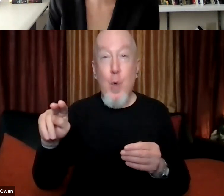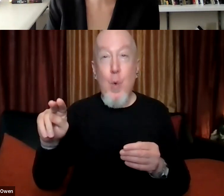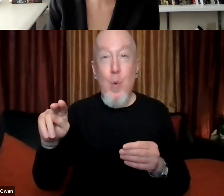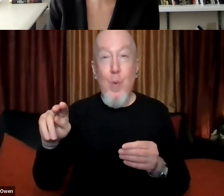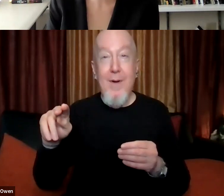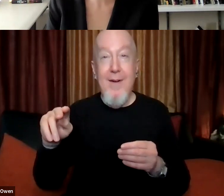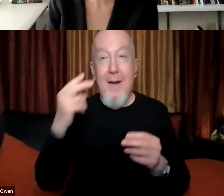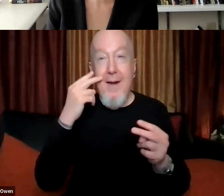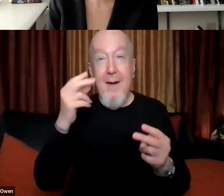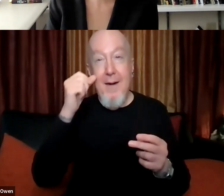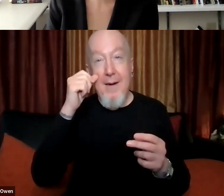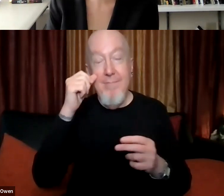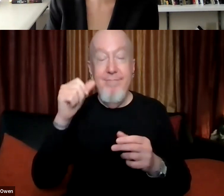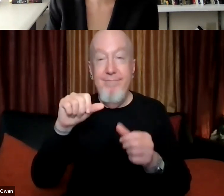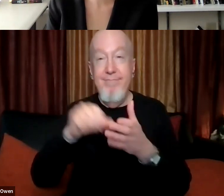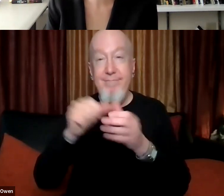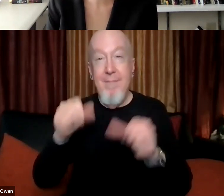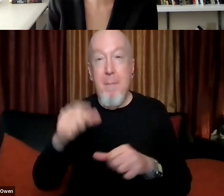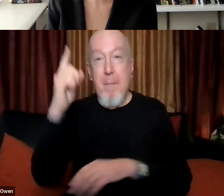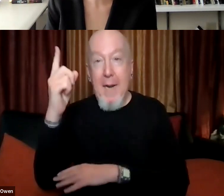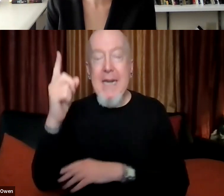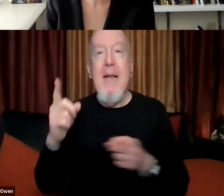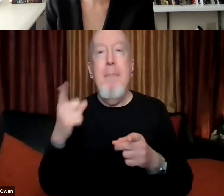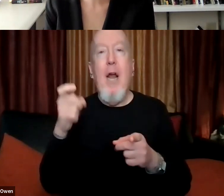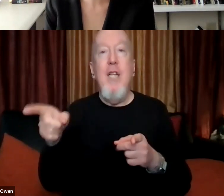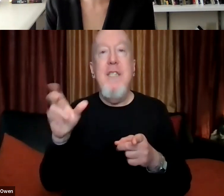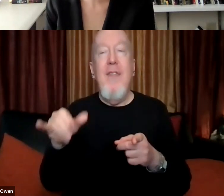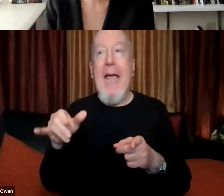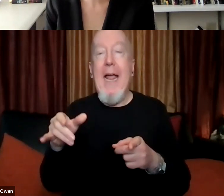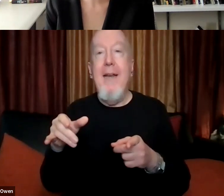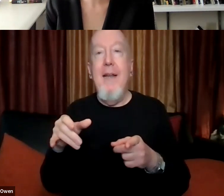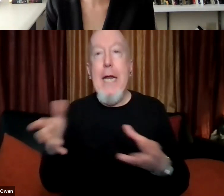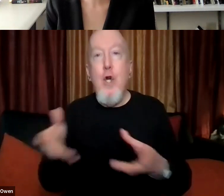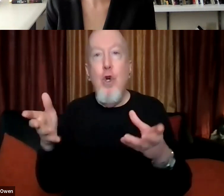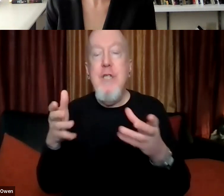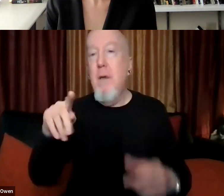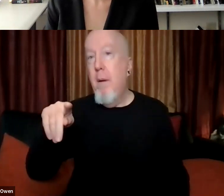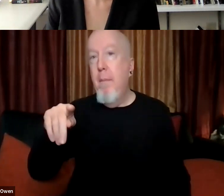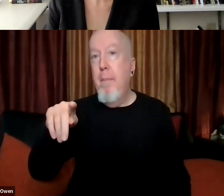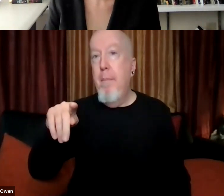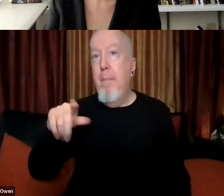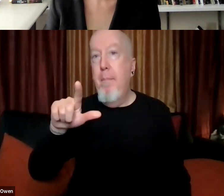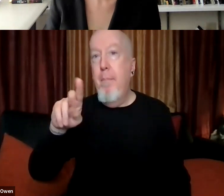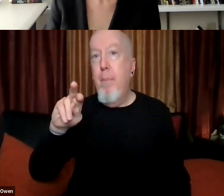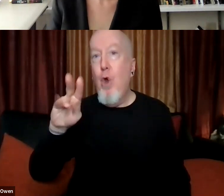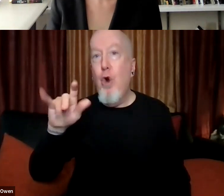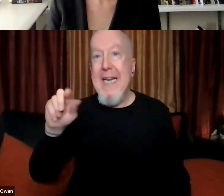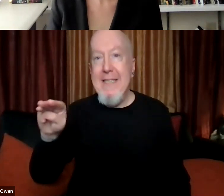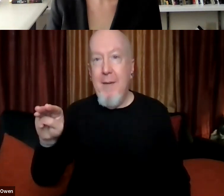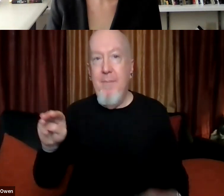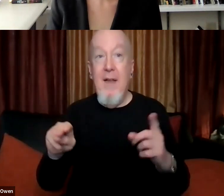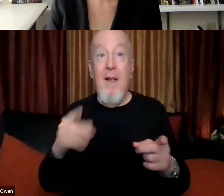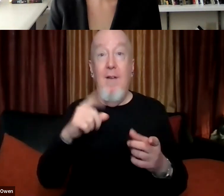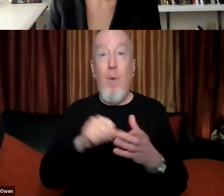pluralism. think one of the things that we have to let go of in terms of the older forms of monuments is this idea of their kind of singular